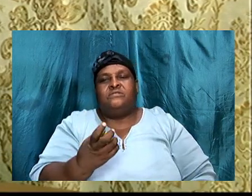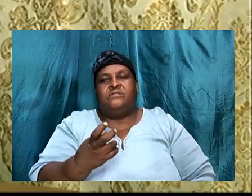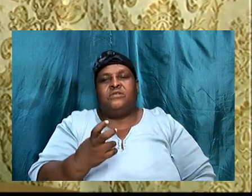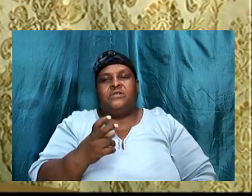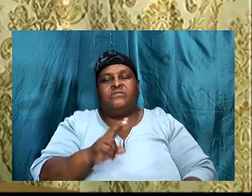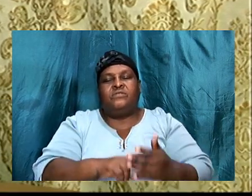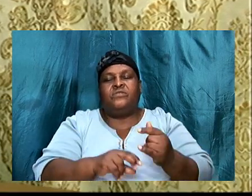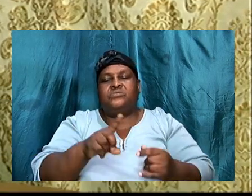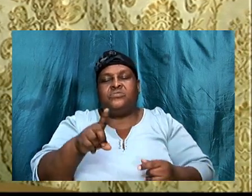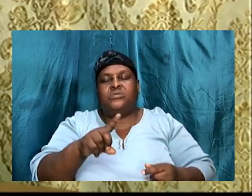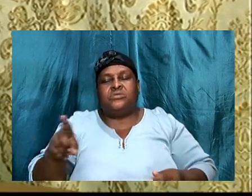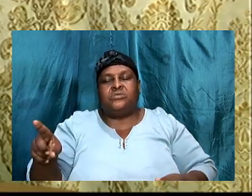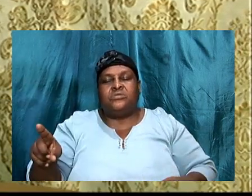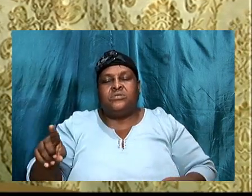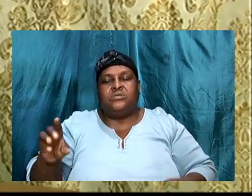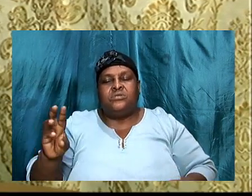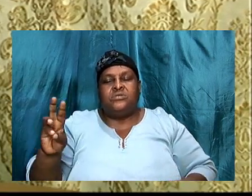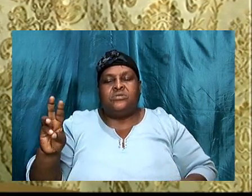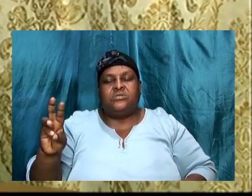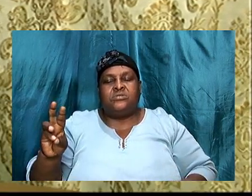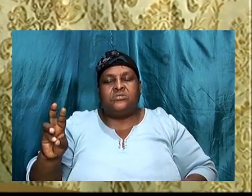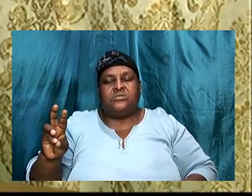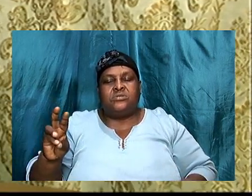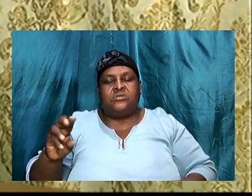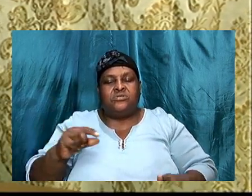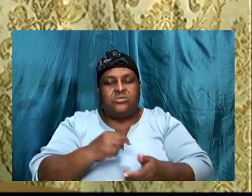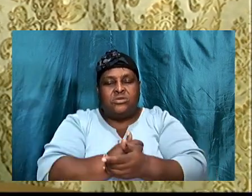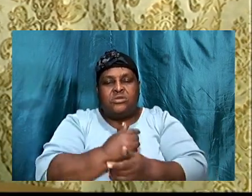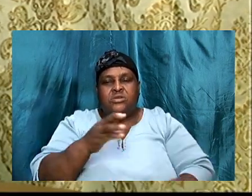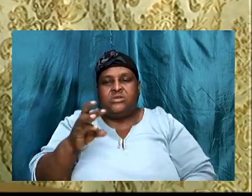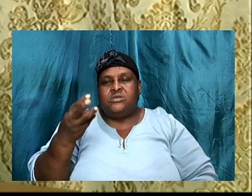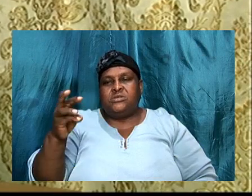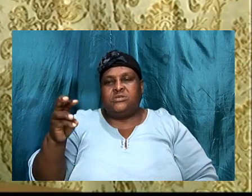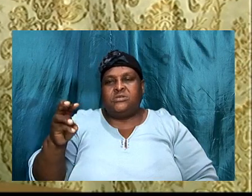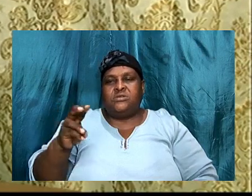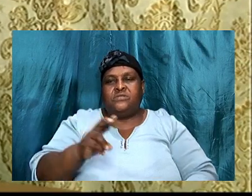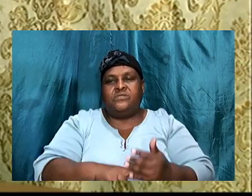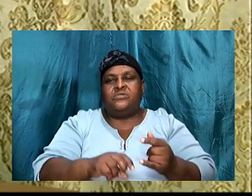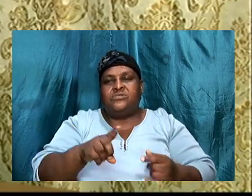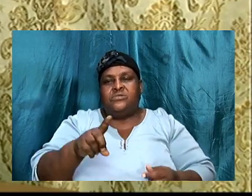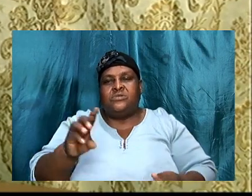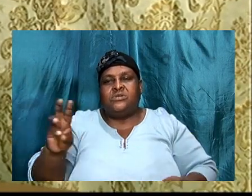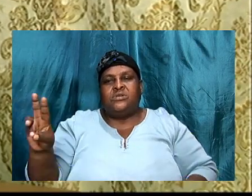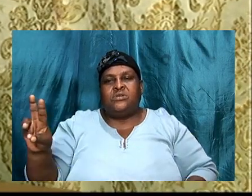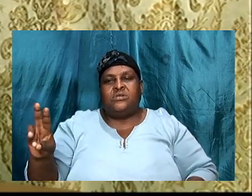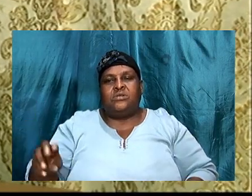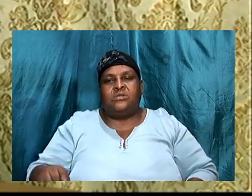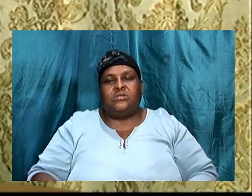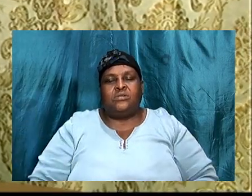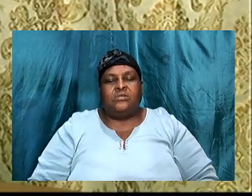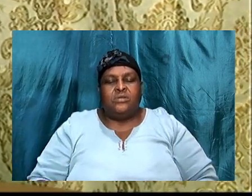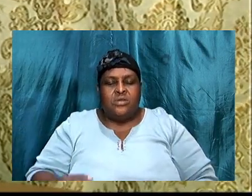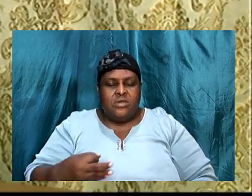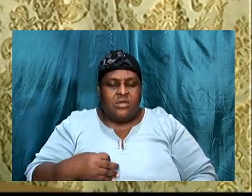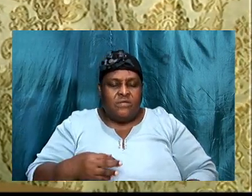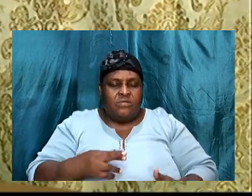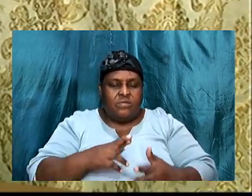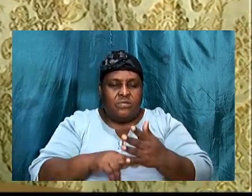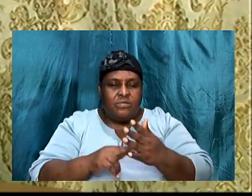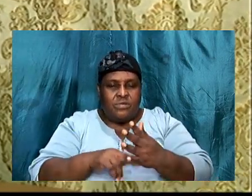and Genesis chapter 16, 1 to 6. Before we read the scripture, I would like to say to us